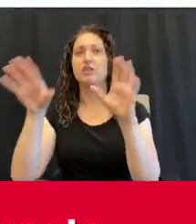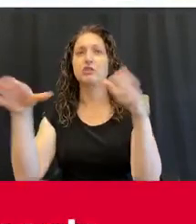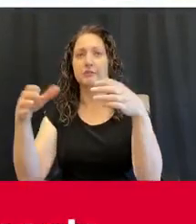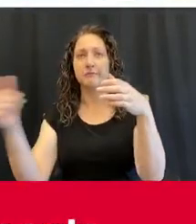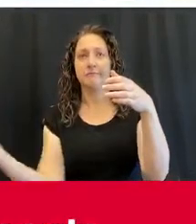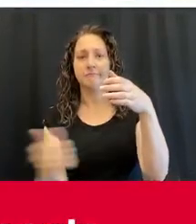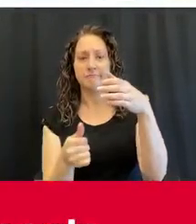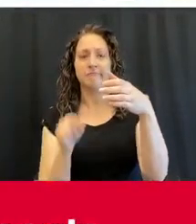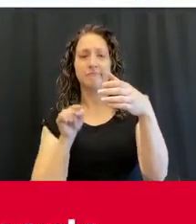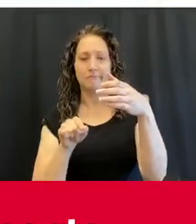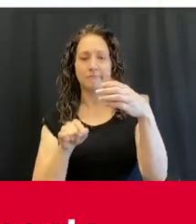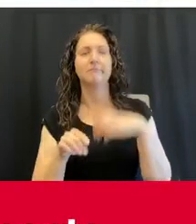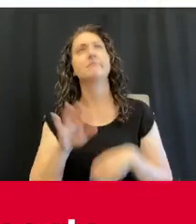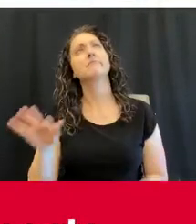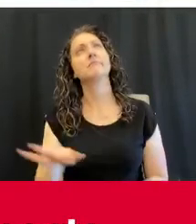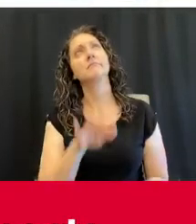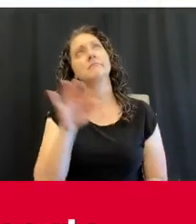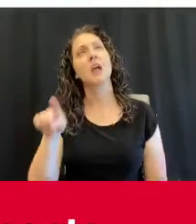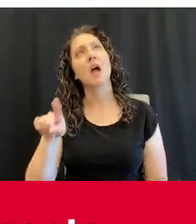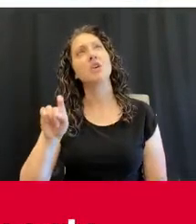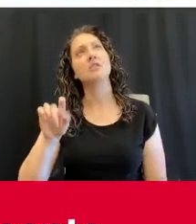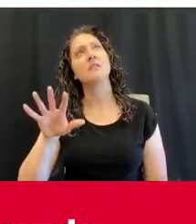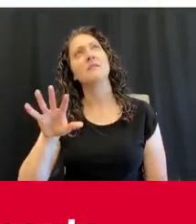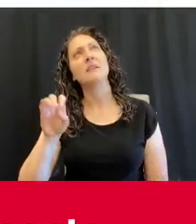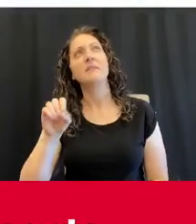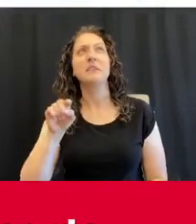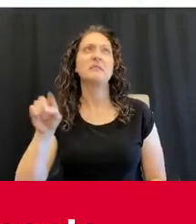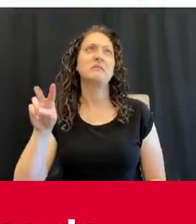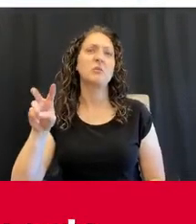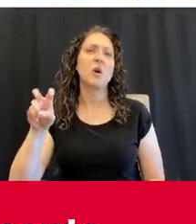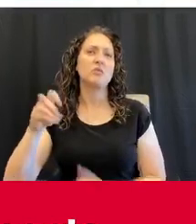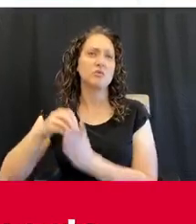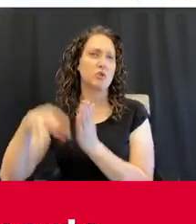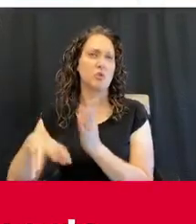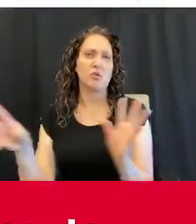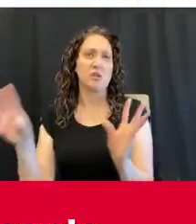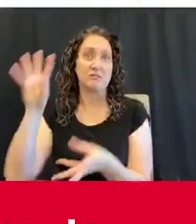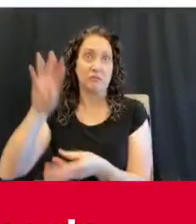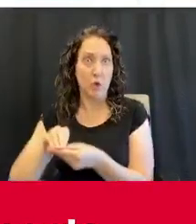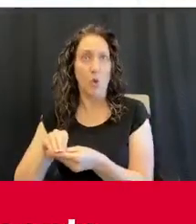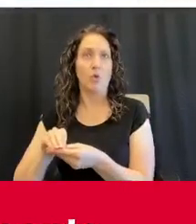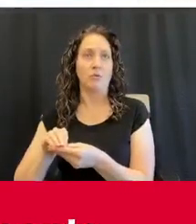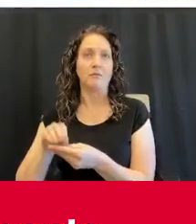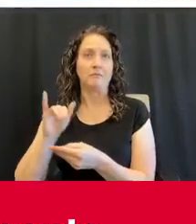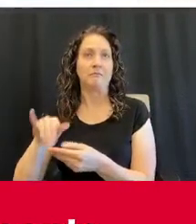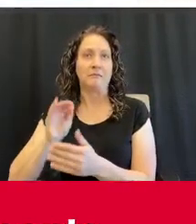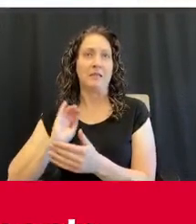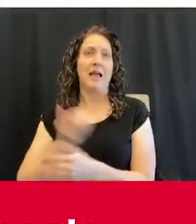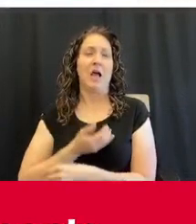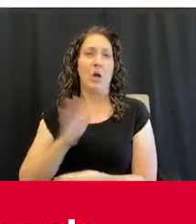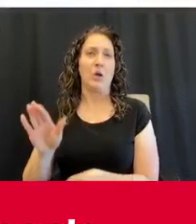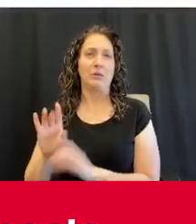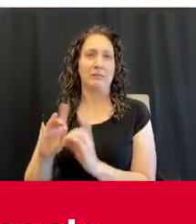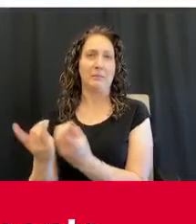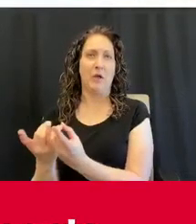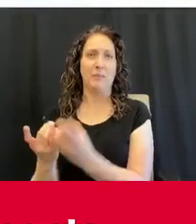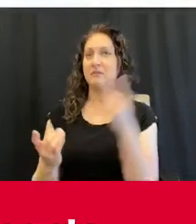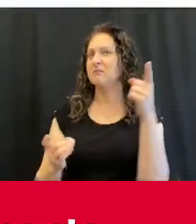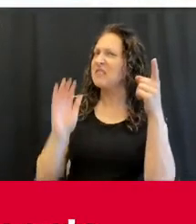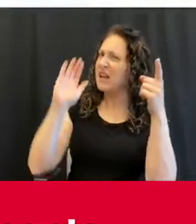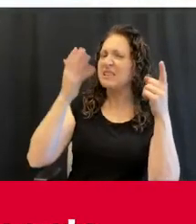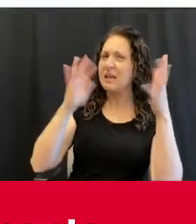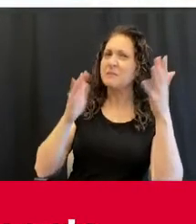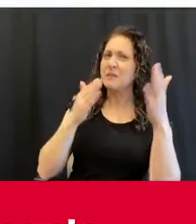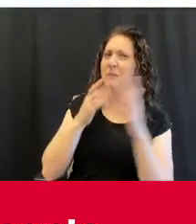We have probably about 150, 200 students total in our department. That seems like a big group. Now,